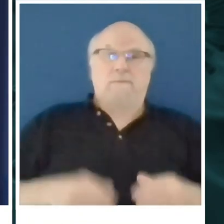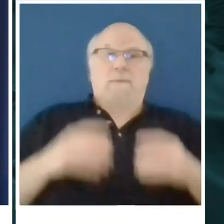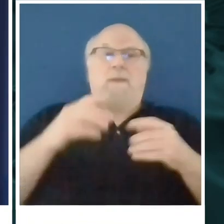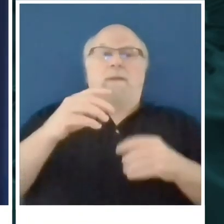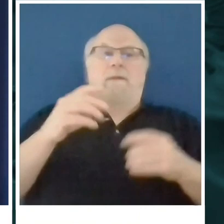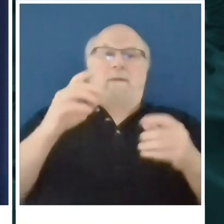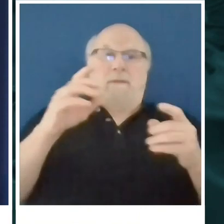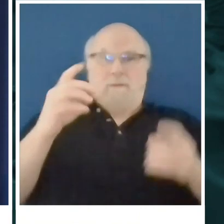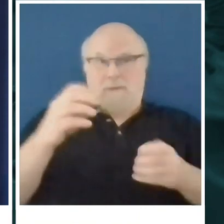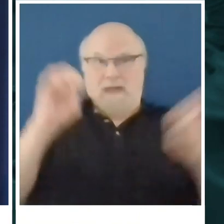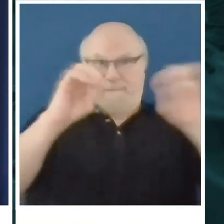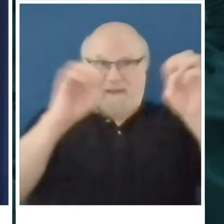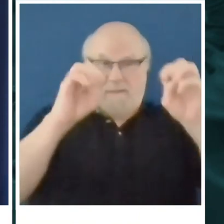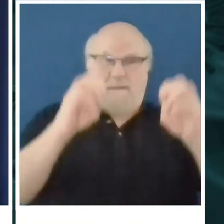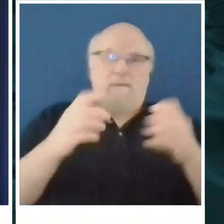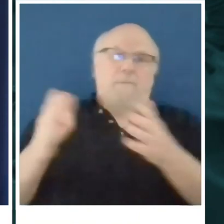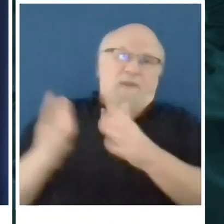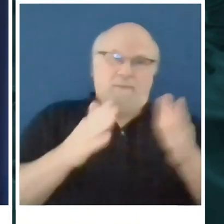antibody.